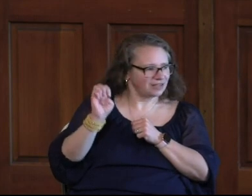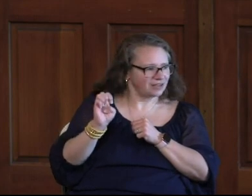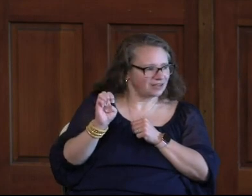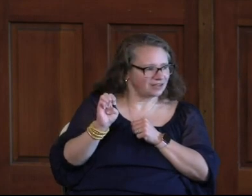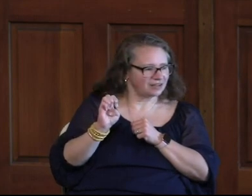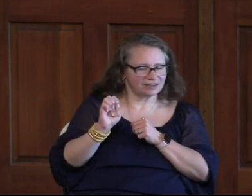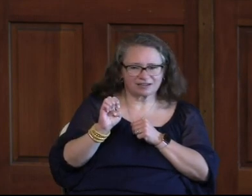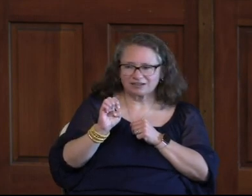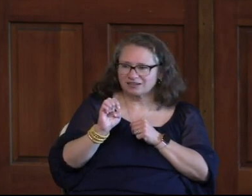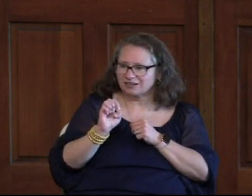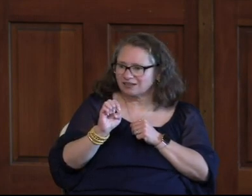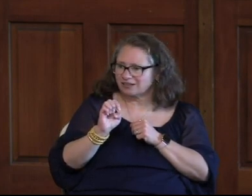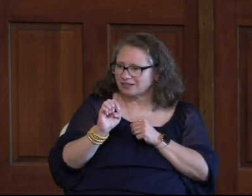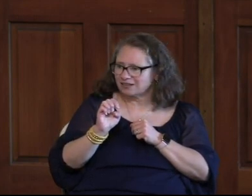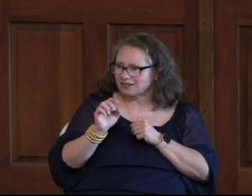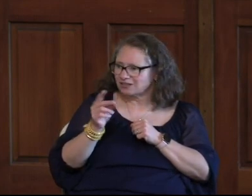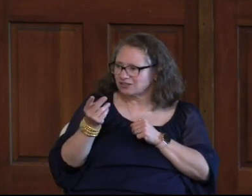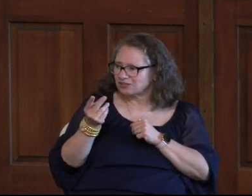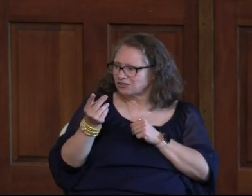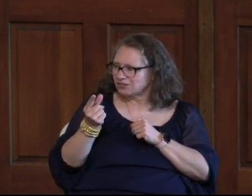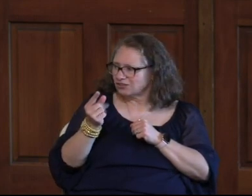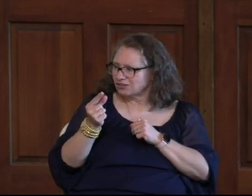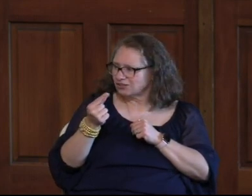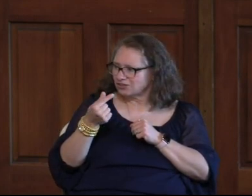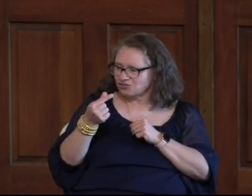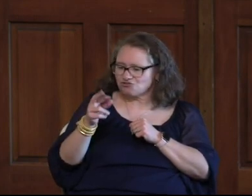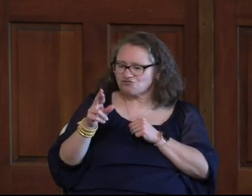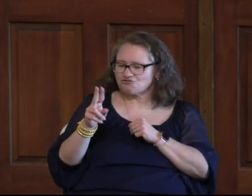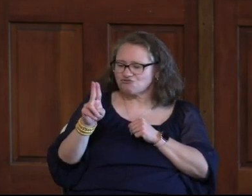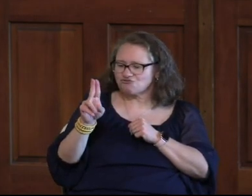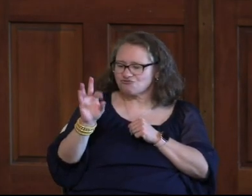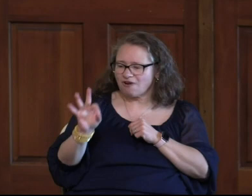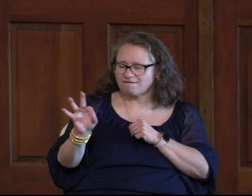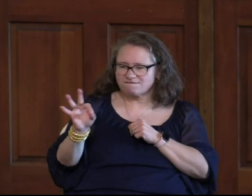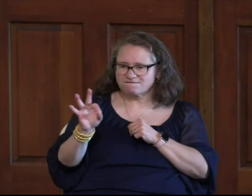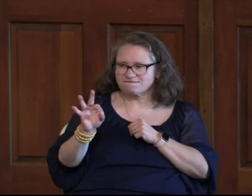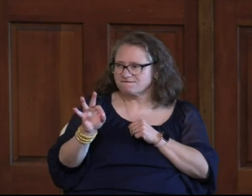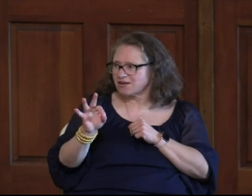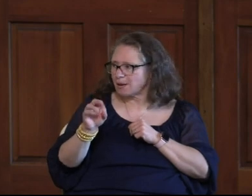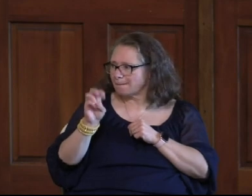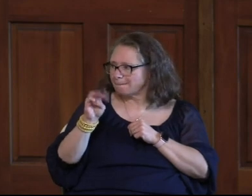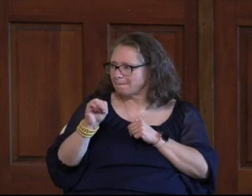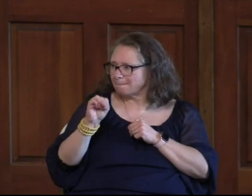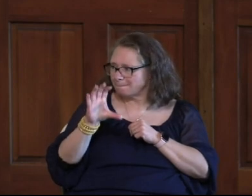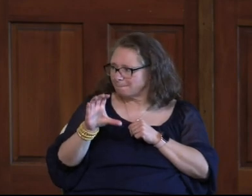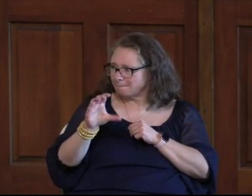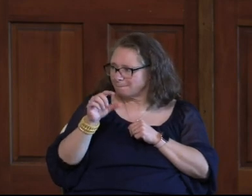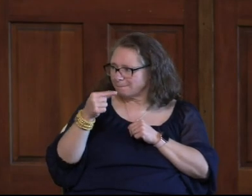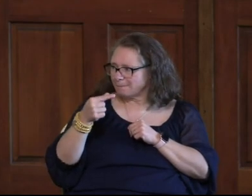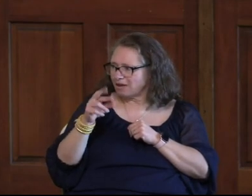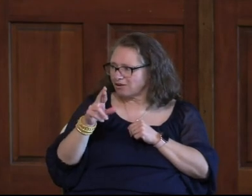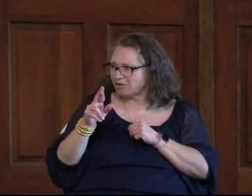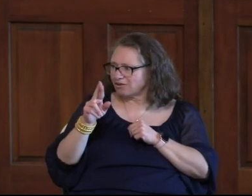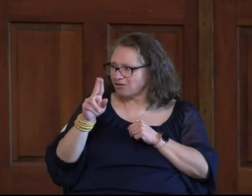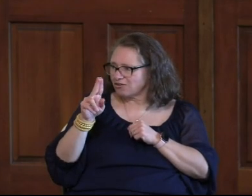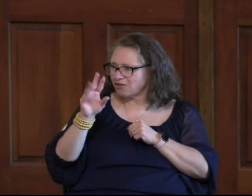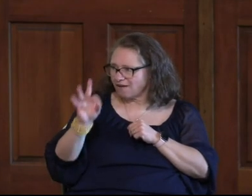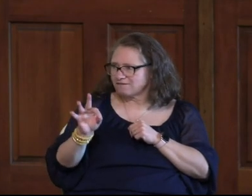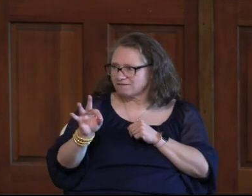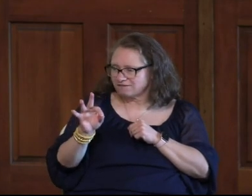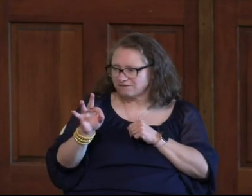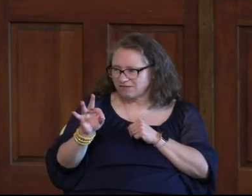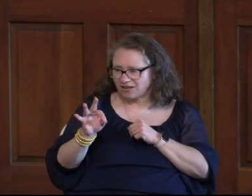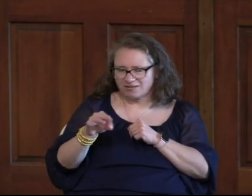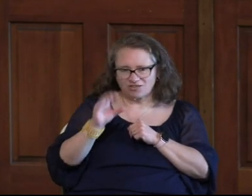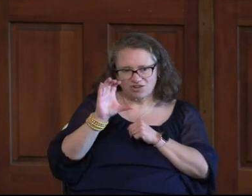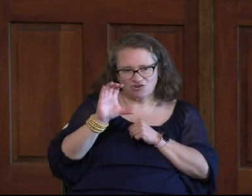The Dog What Was His Name Was It Gruff The Crime Dog Or Something Like That Is It Mig Ruff Okay I'm